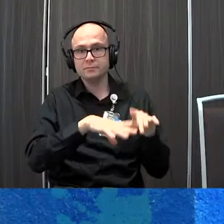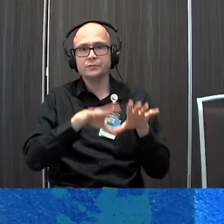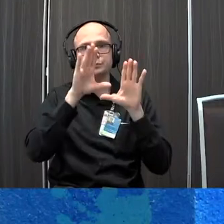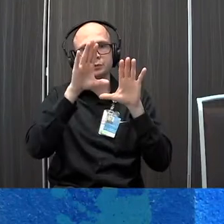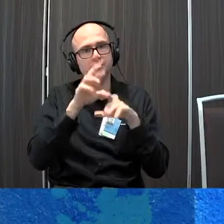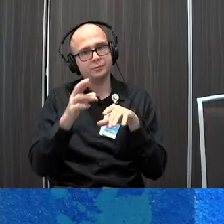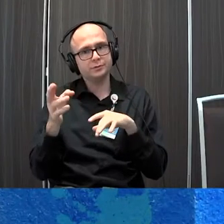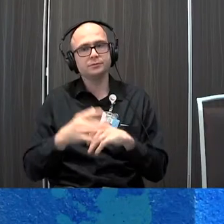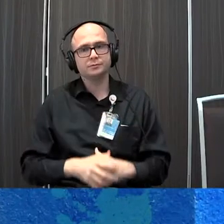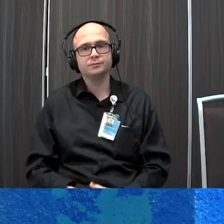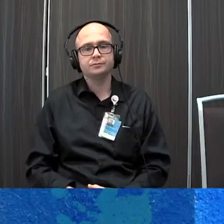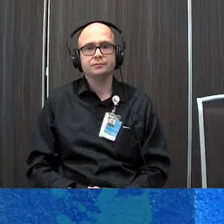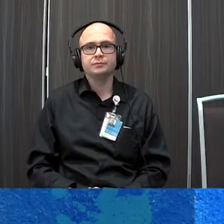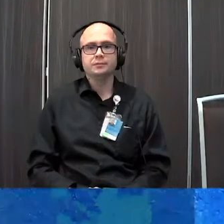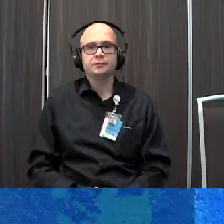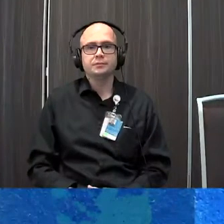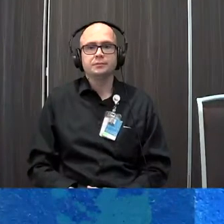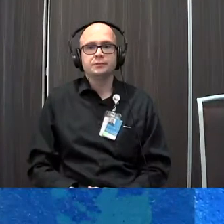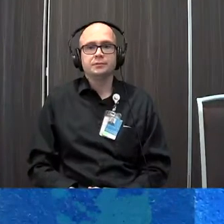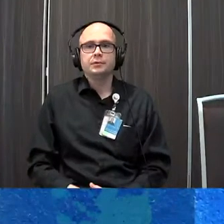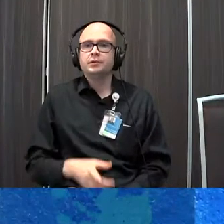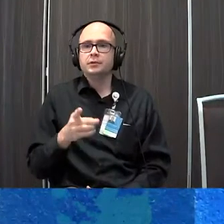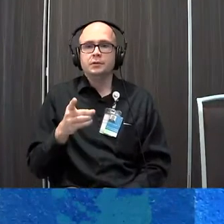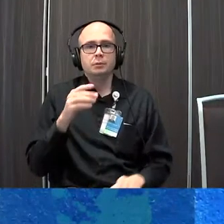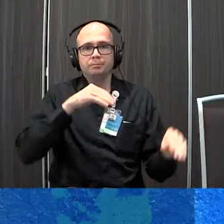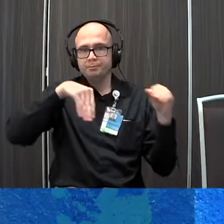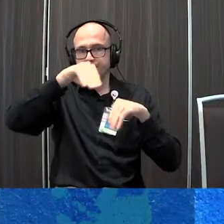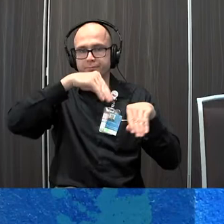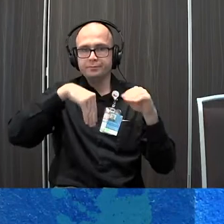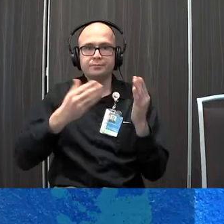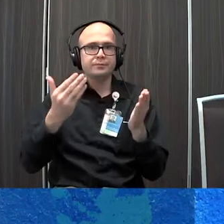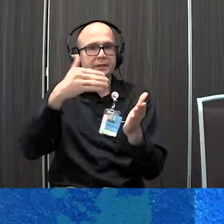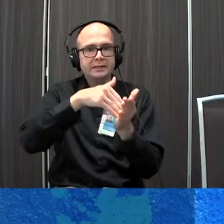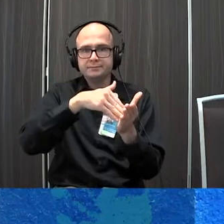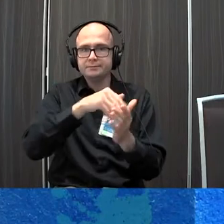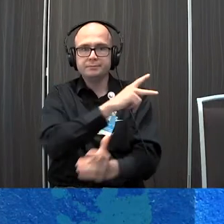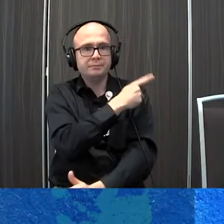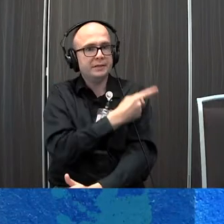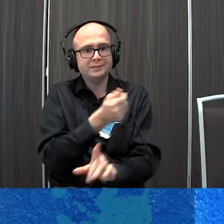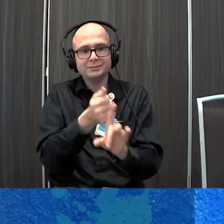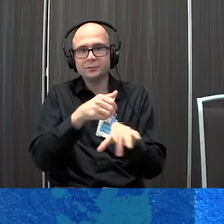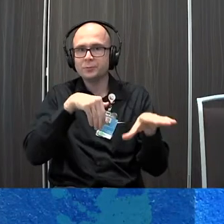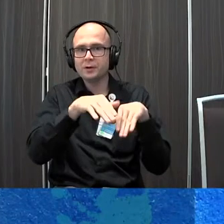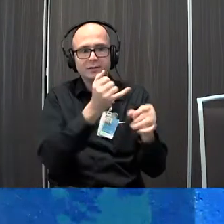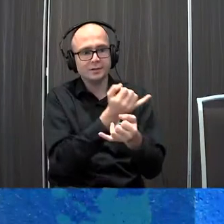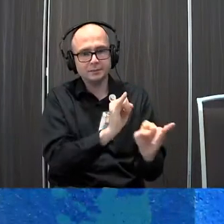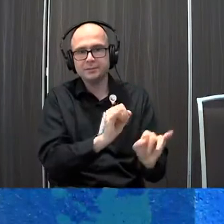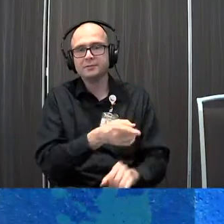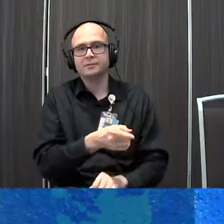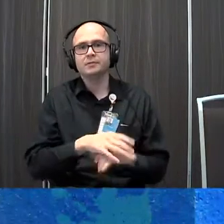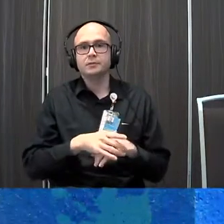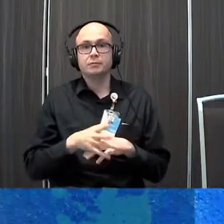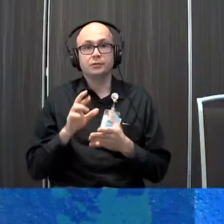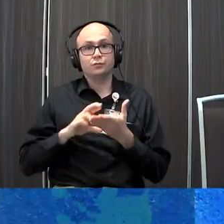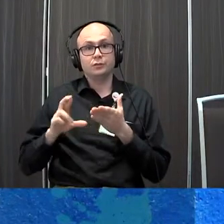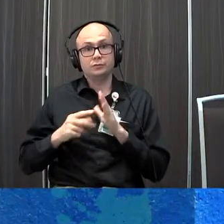for families as far as mobility again a lot of our patients are walking and mobile however research